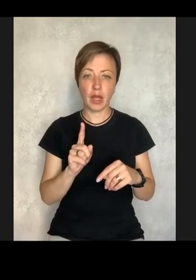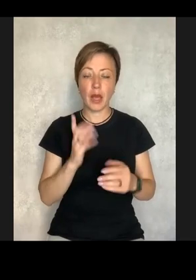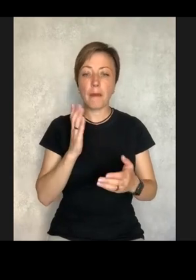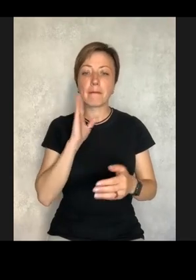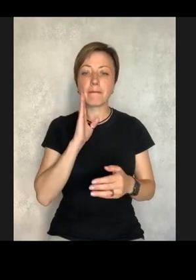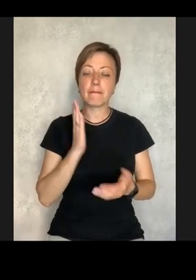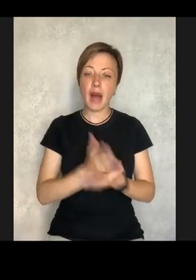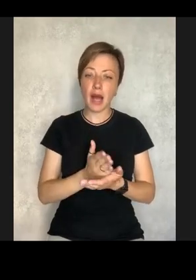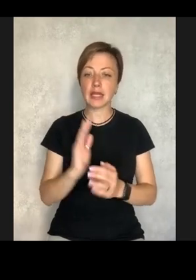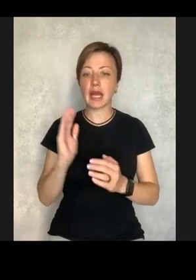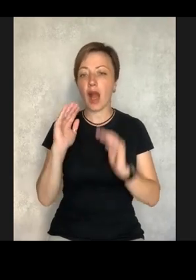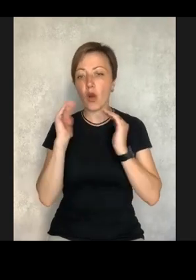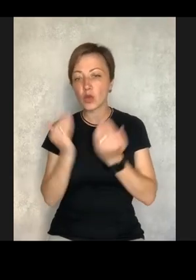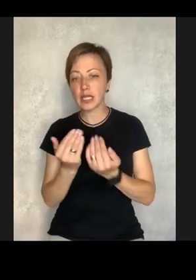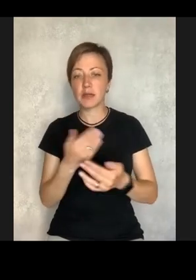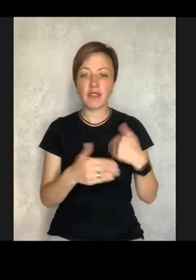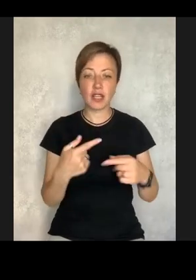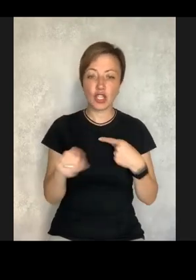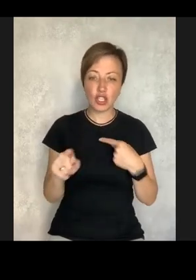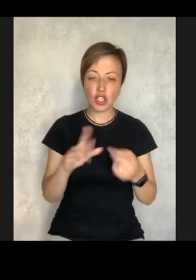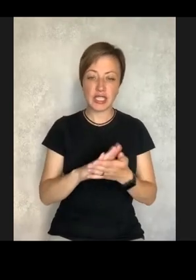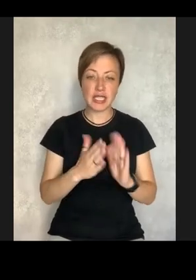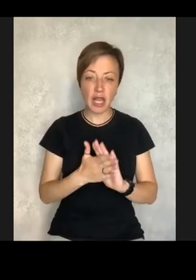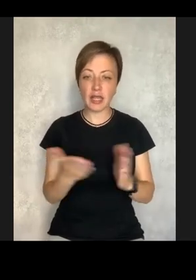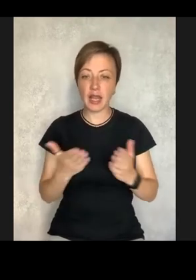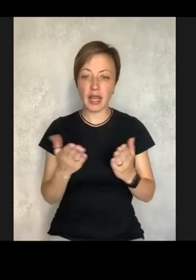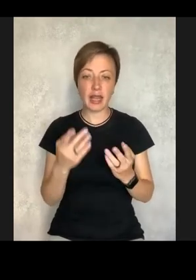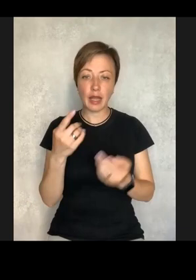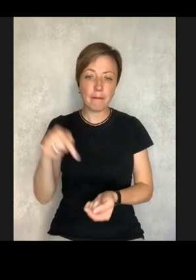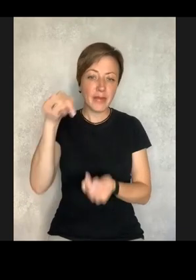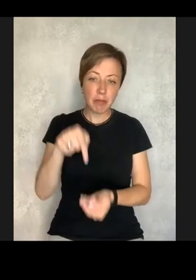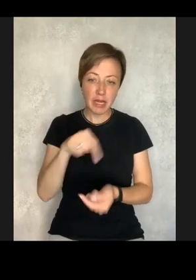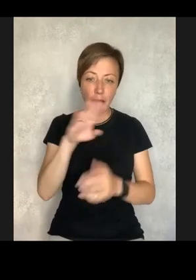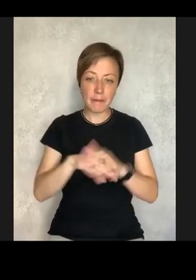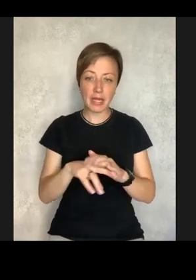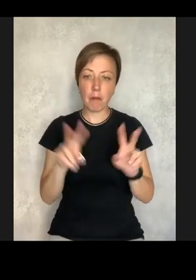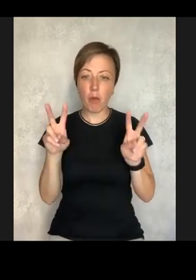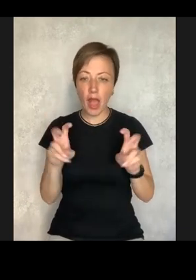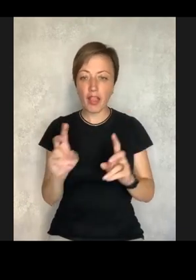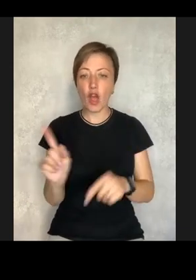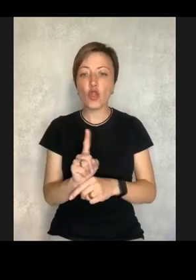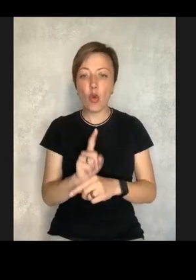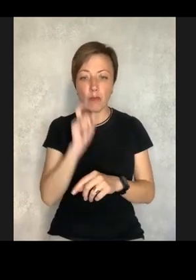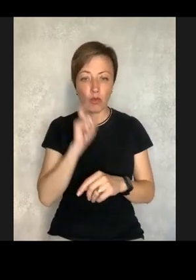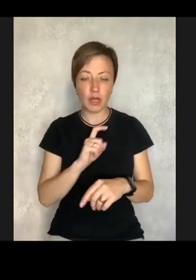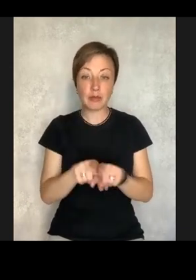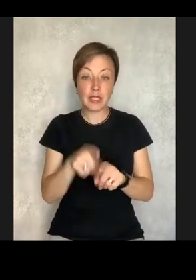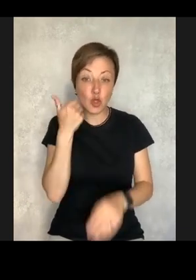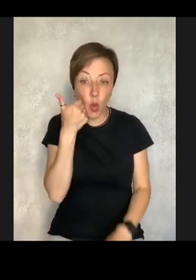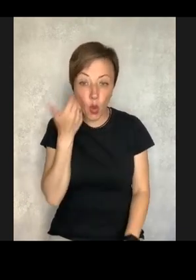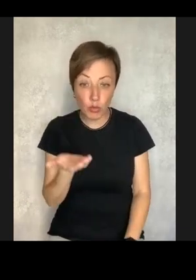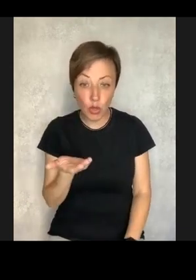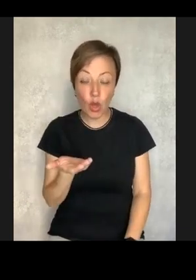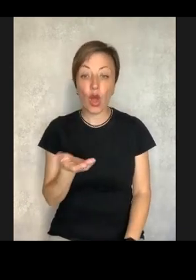Also because of the perception, because if you have autism, disability or any other condition that goes beyond